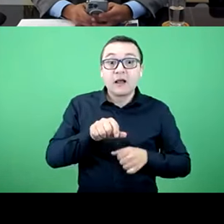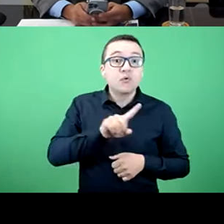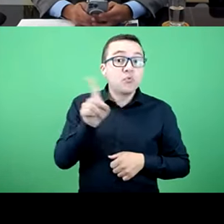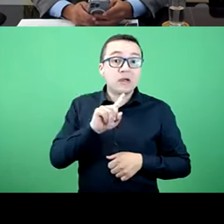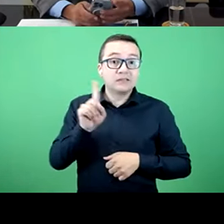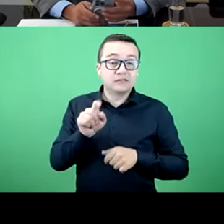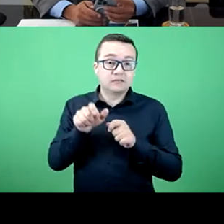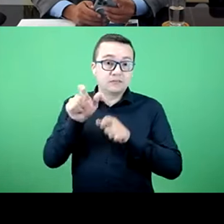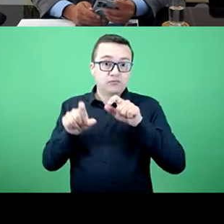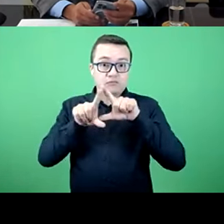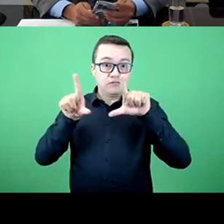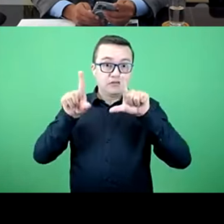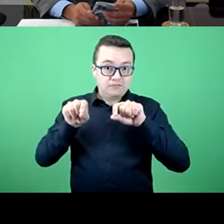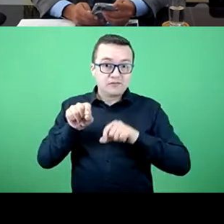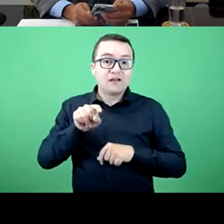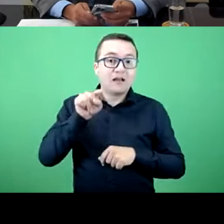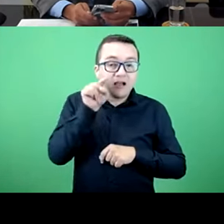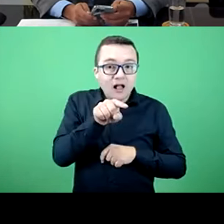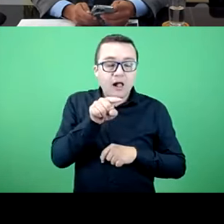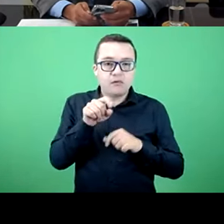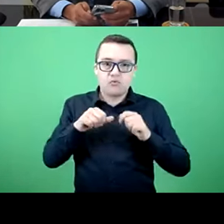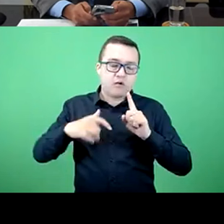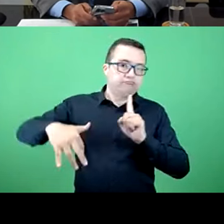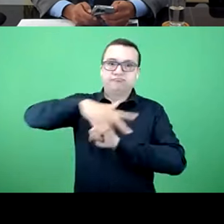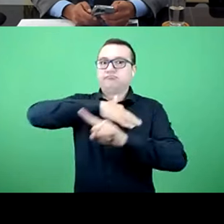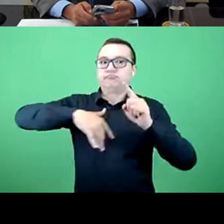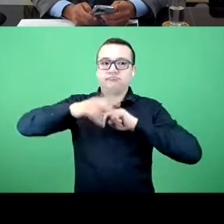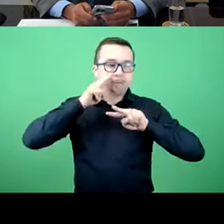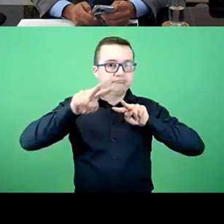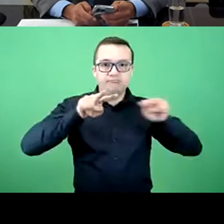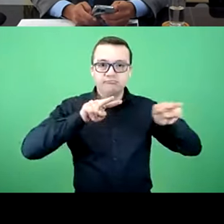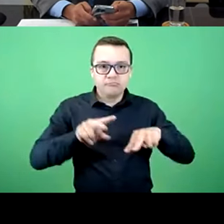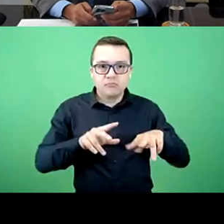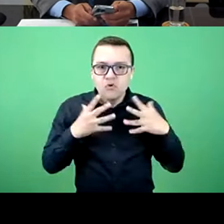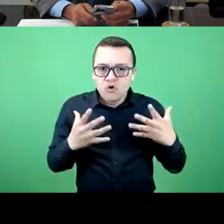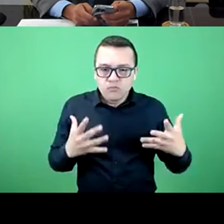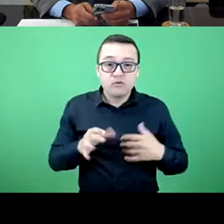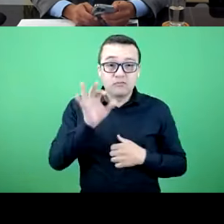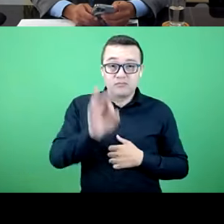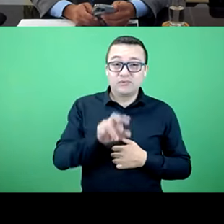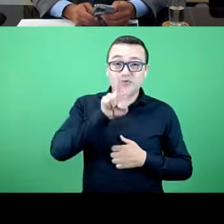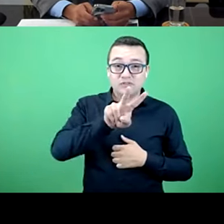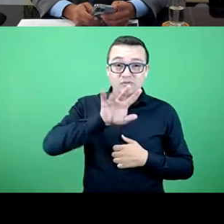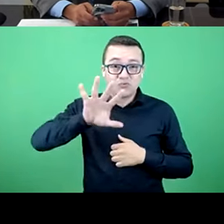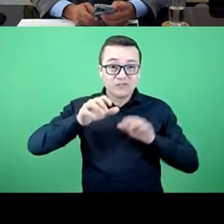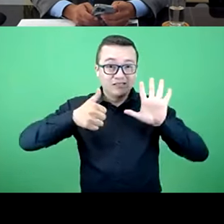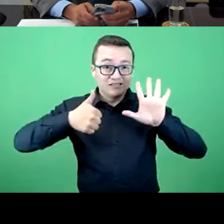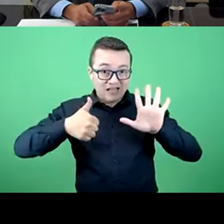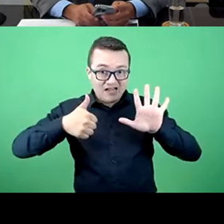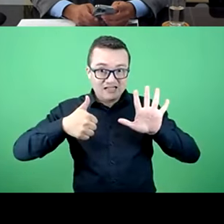uh, um, who works for a given company. This is an important difference because we're not only dealing with, uh,